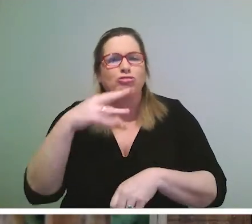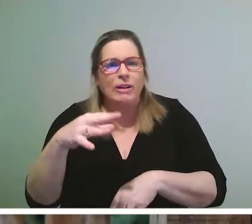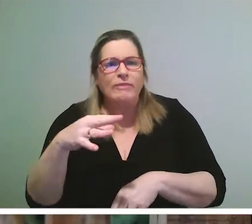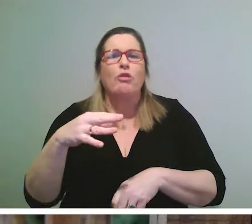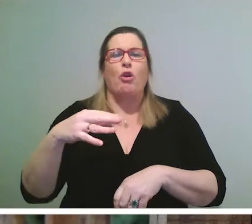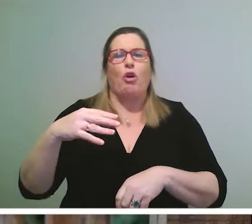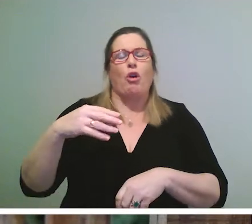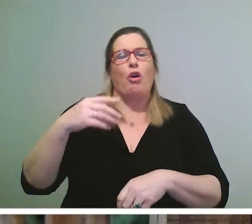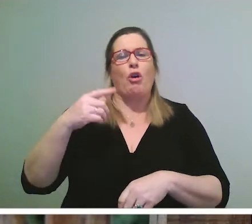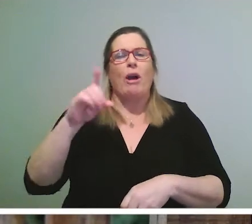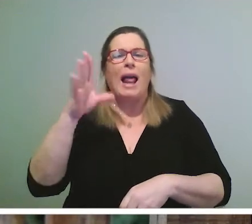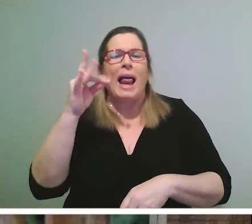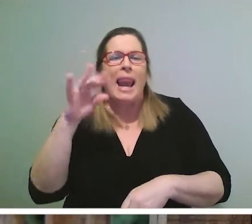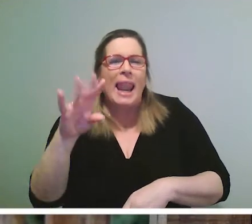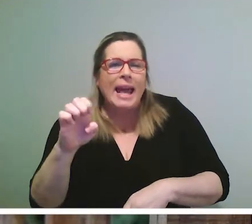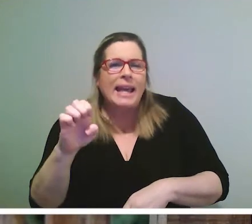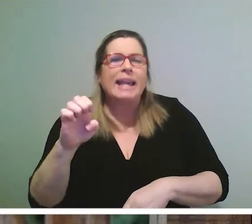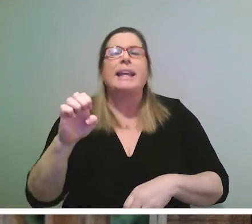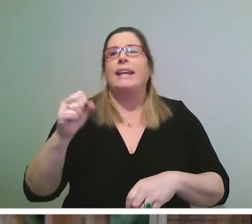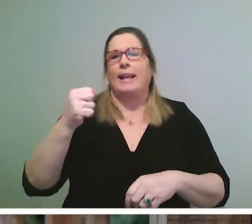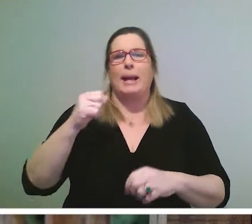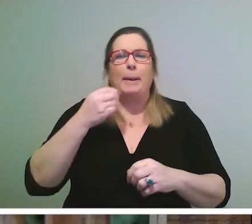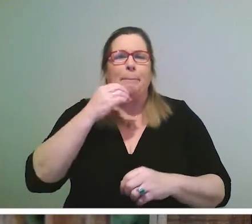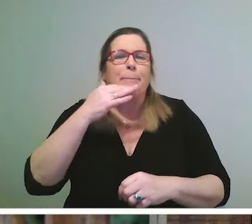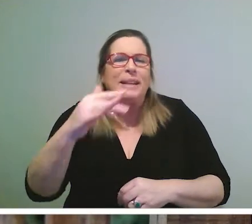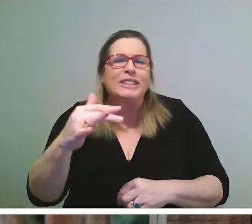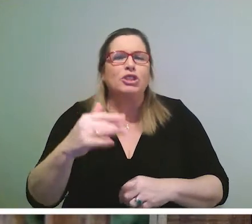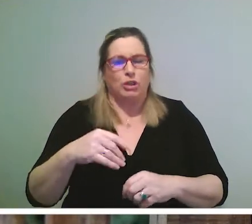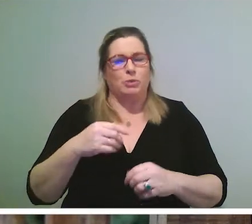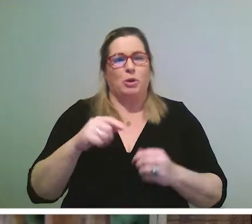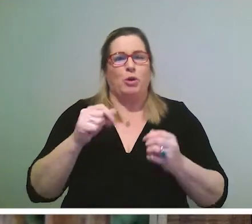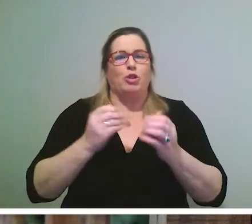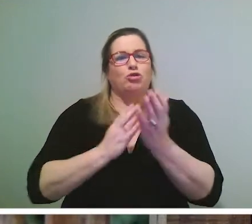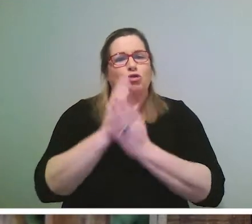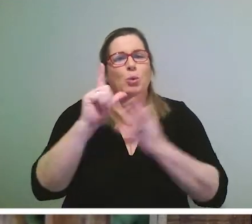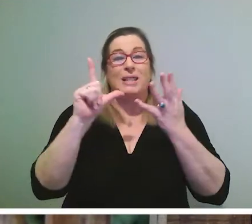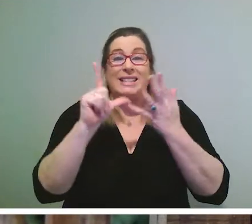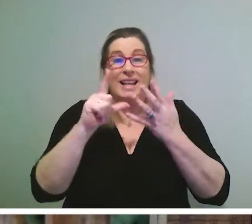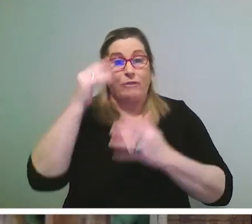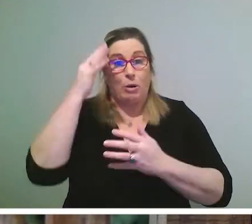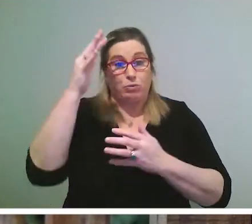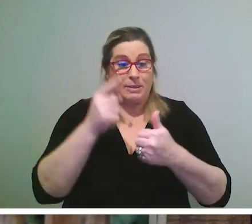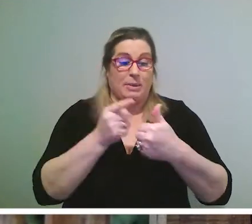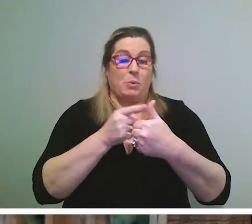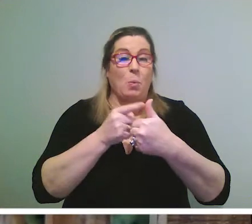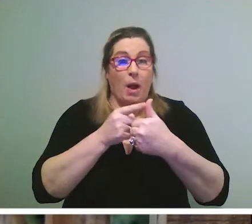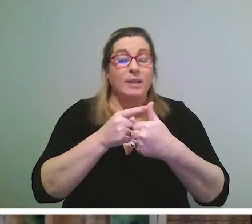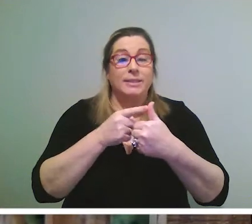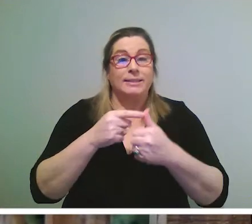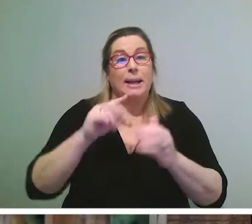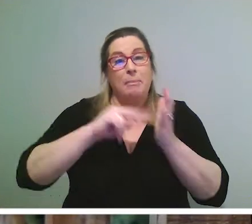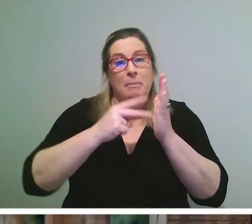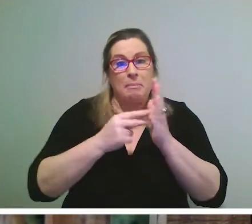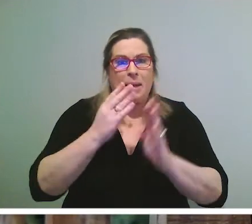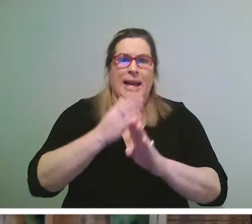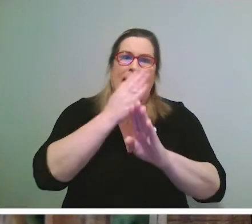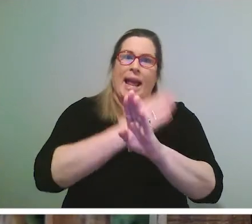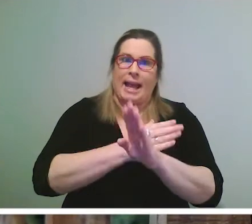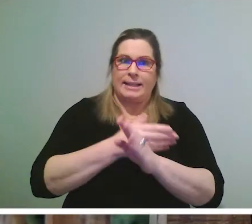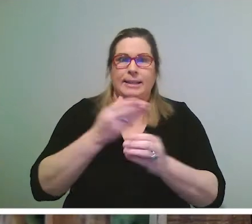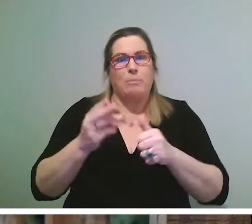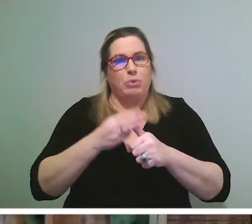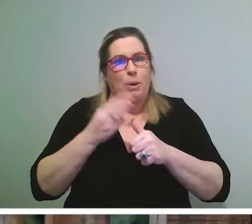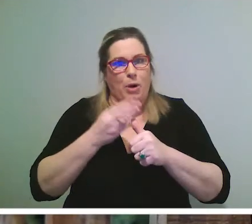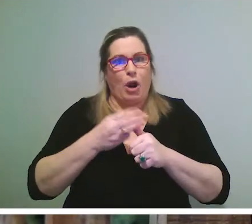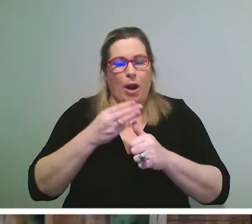coastlines and countryside through the Leave No Trace seven principles. Number one, plan ahead and prepare. Before traveling, make